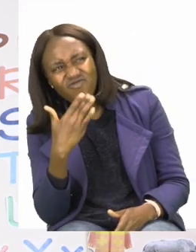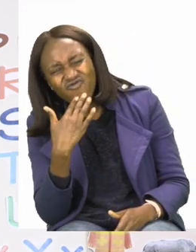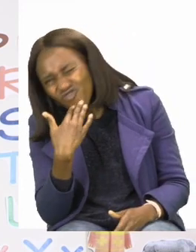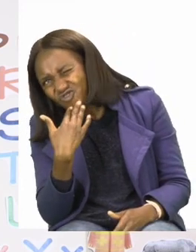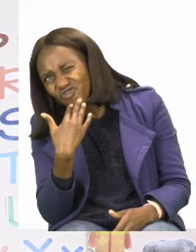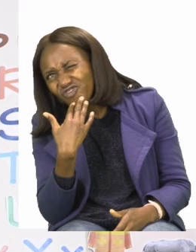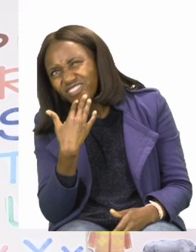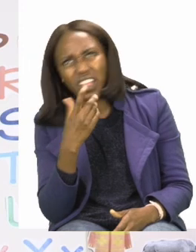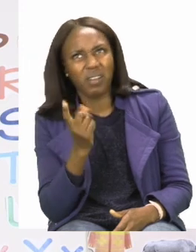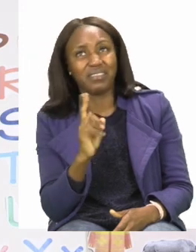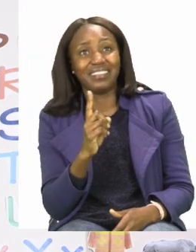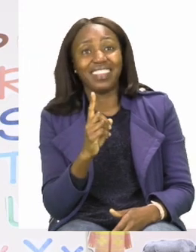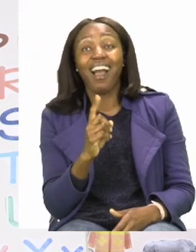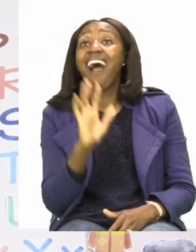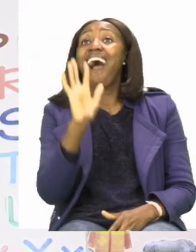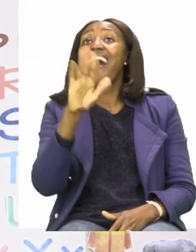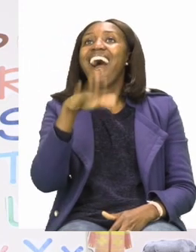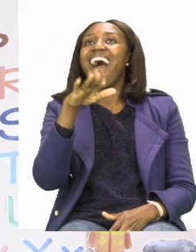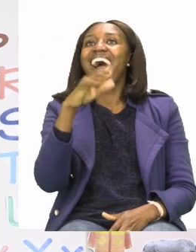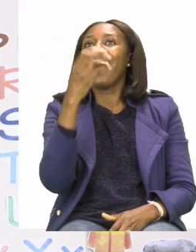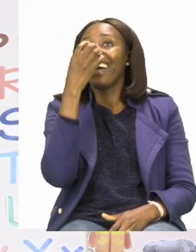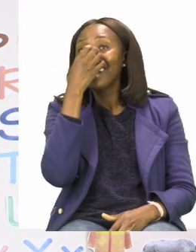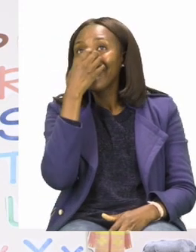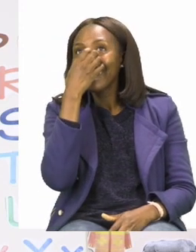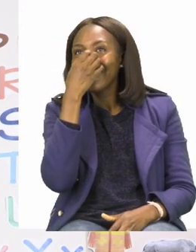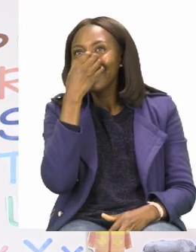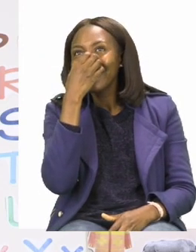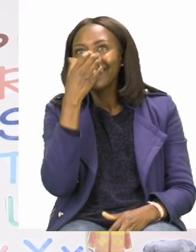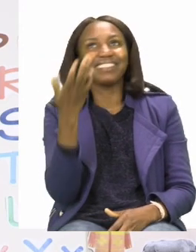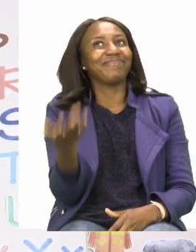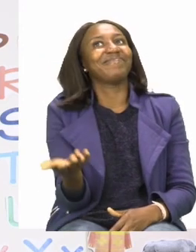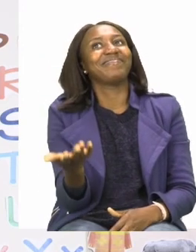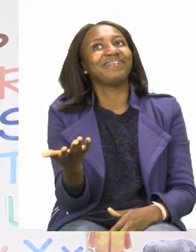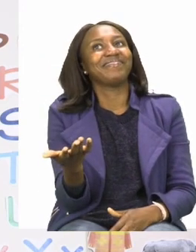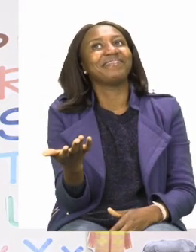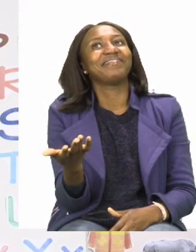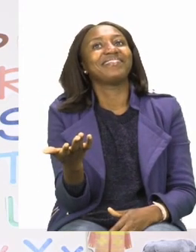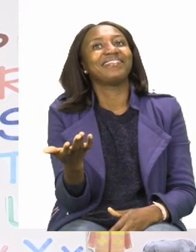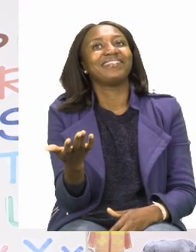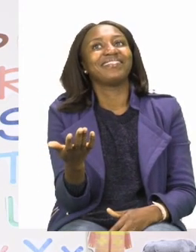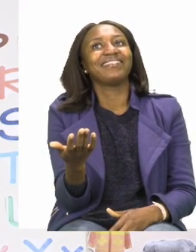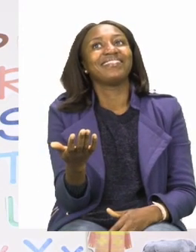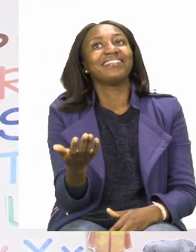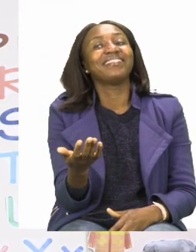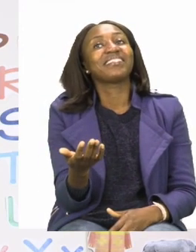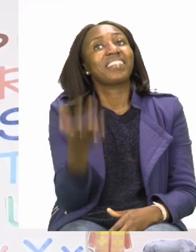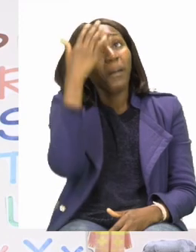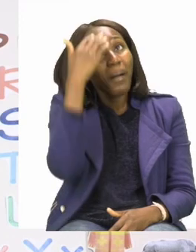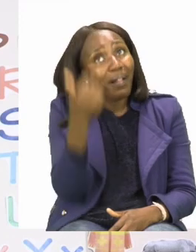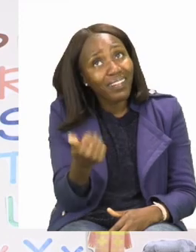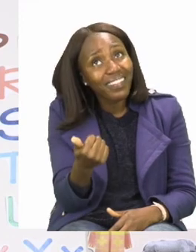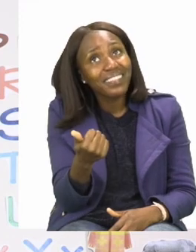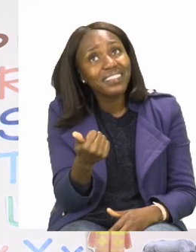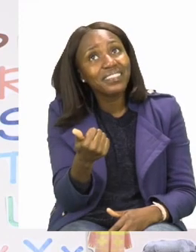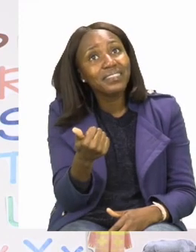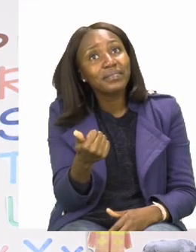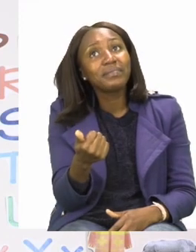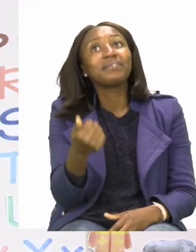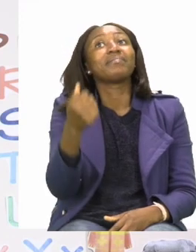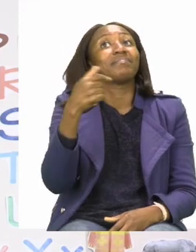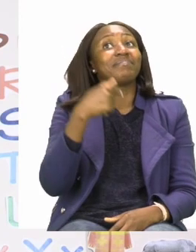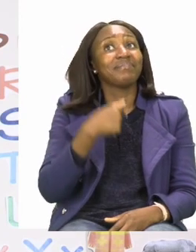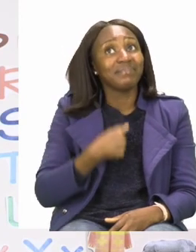on us. Oh, there you are, Sashi. Hello. So, from